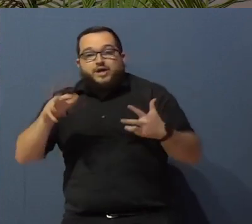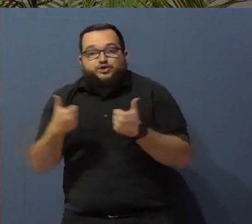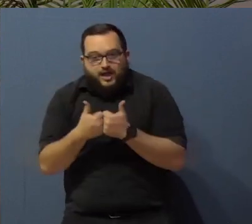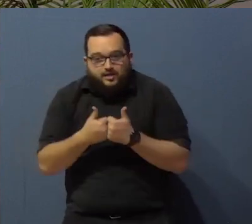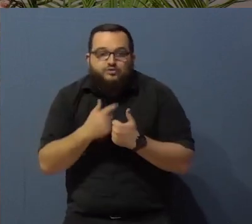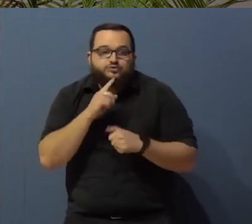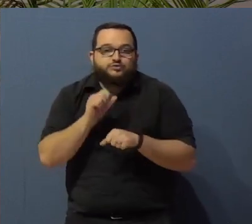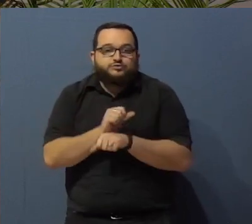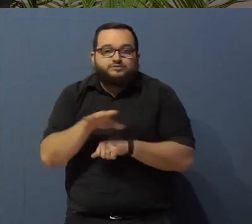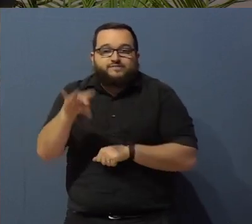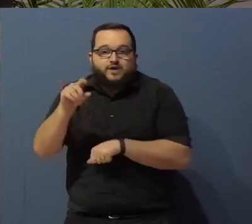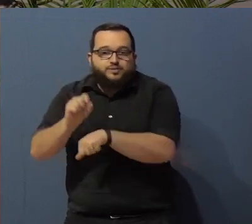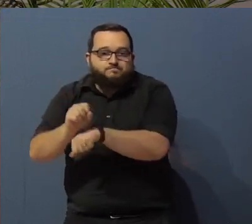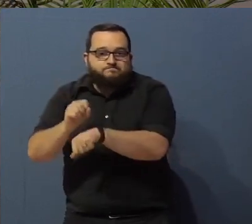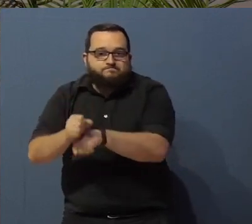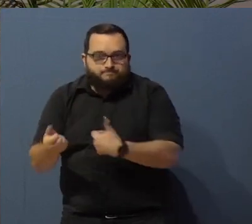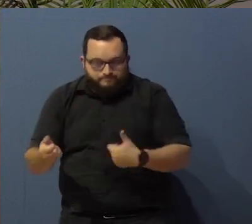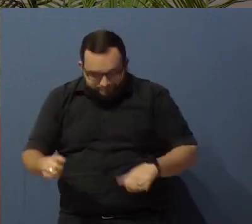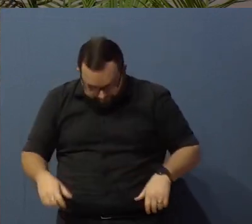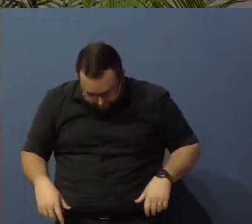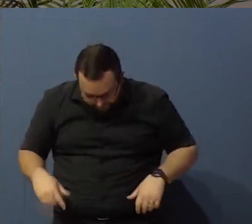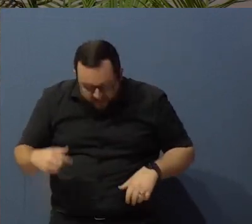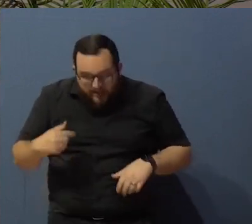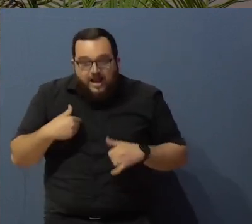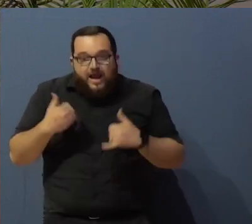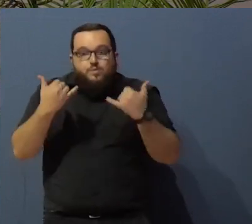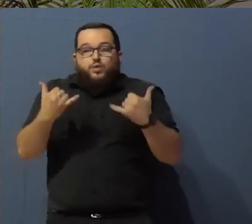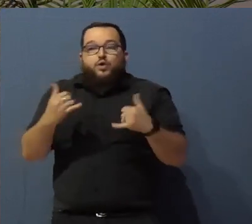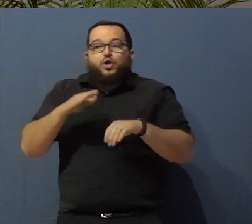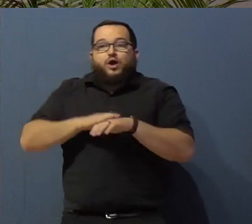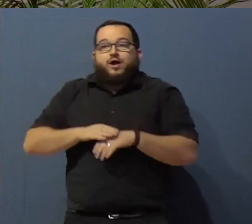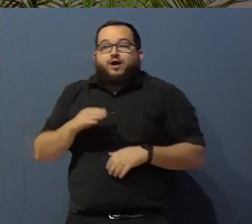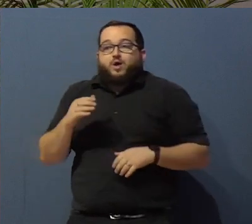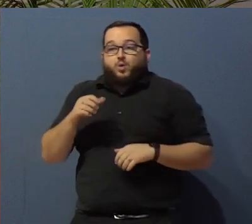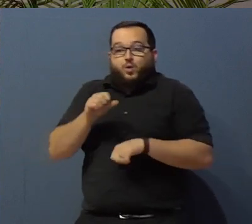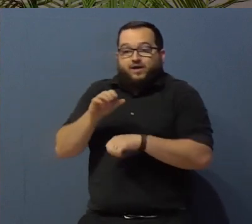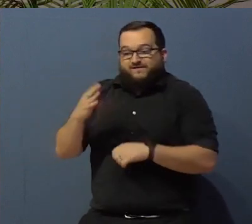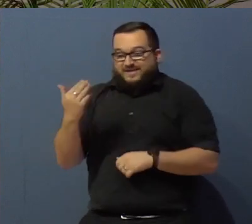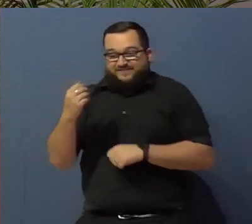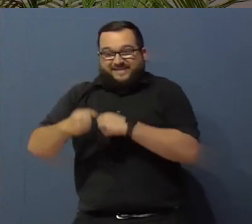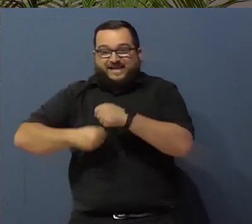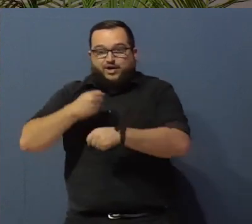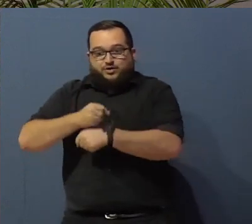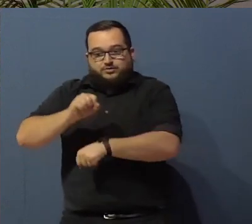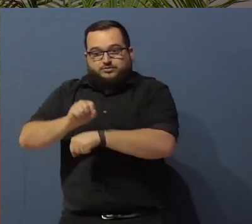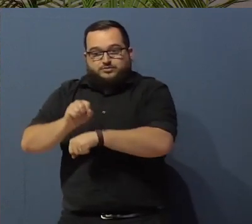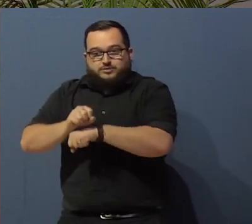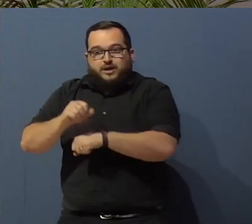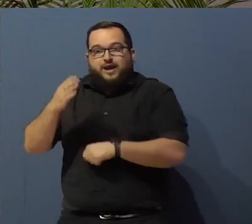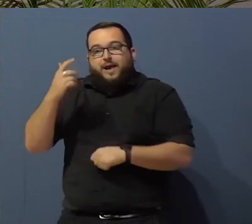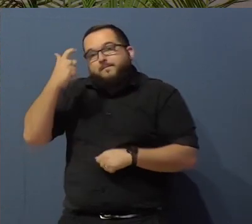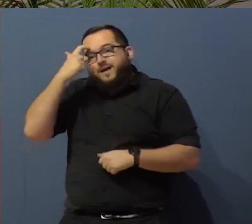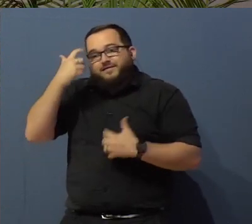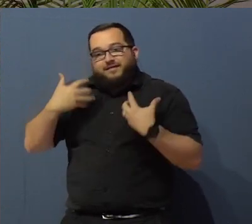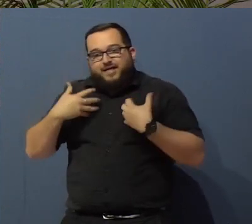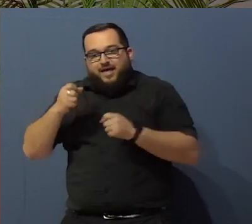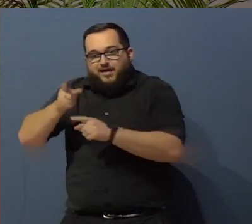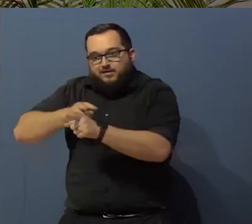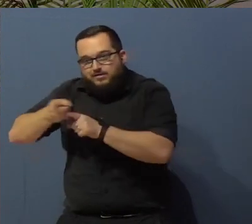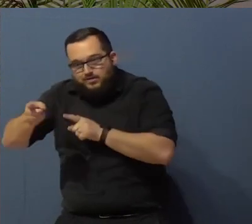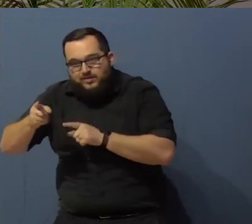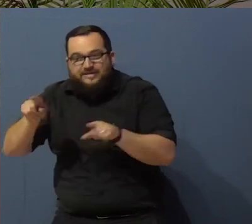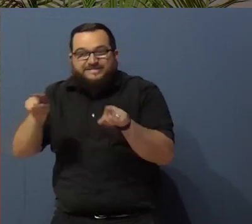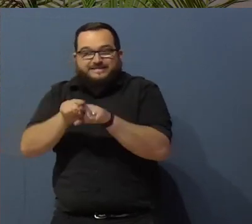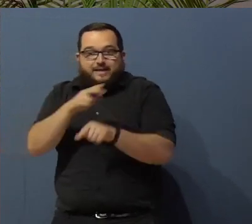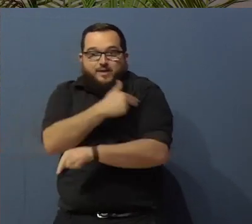employment, and I'm currently going on 15 years employment in the mental health field at the same hospital, Havenwick